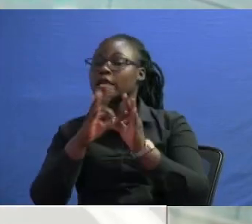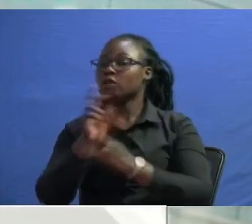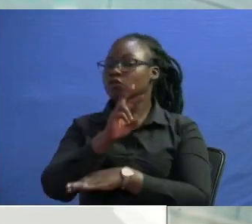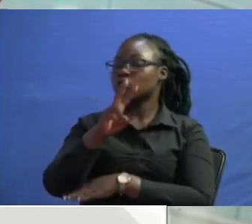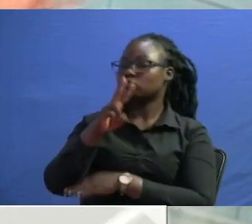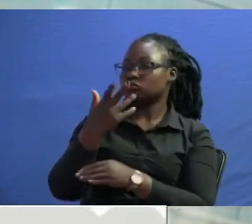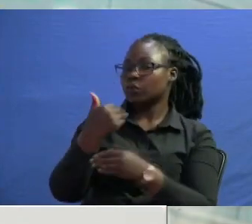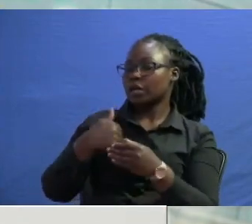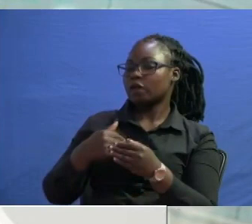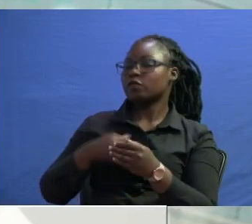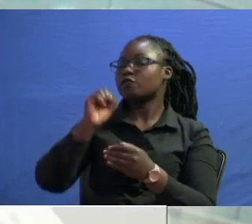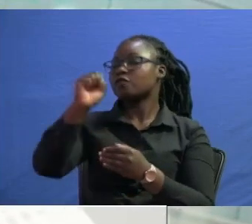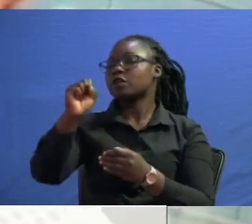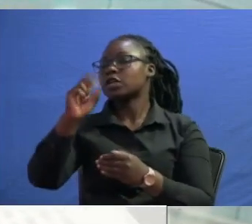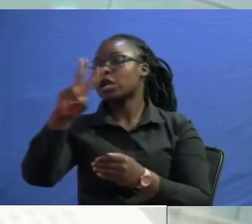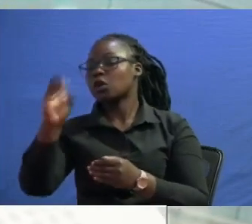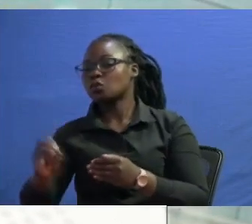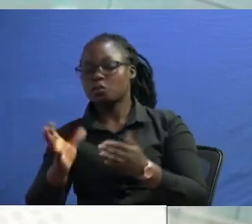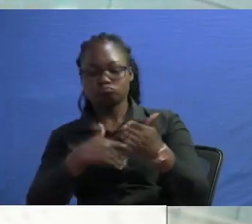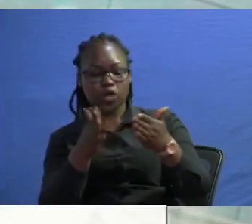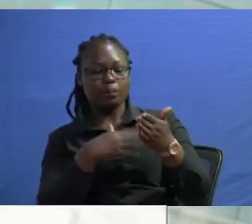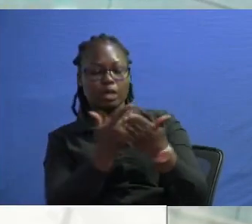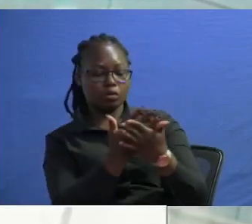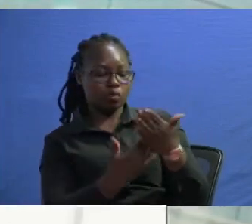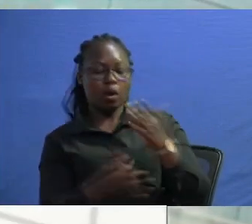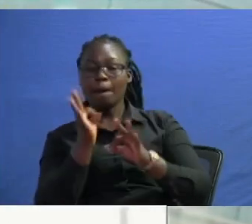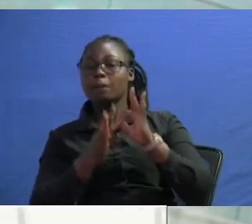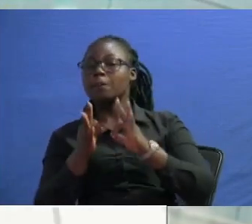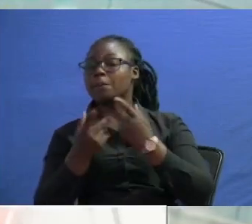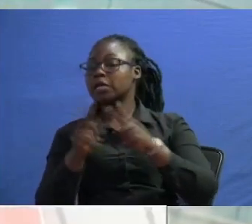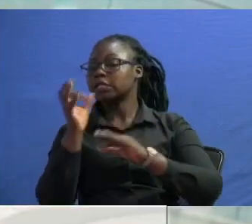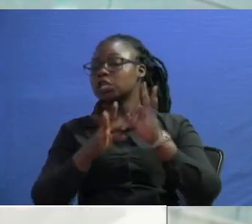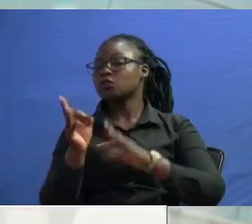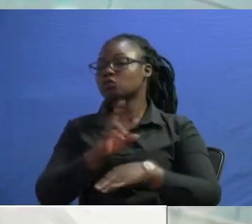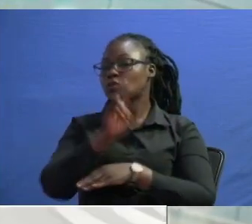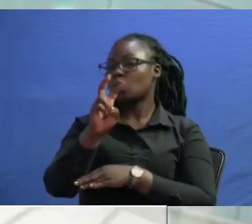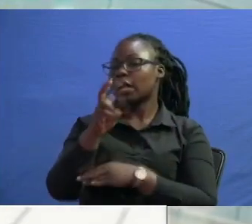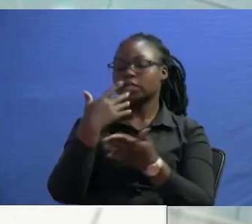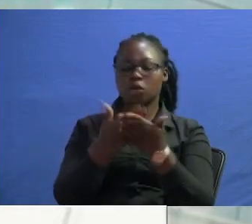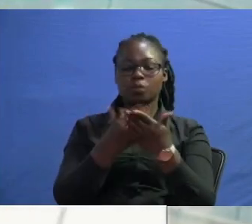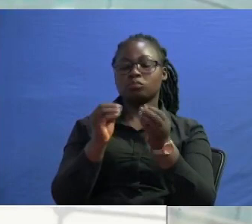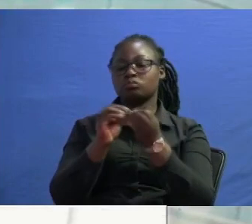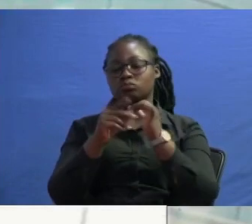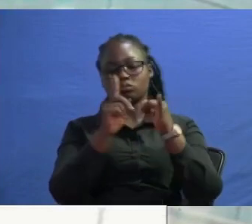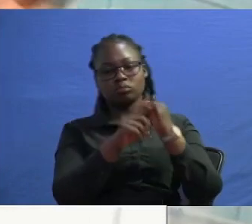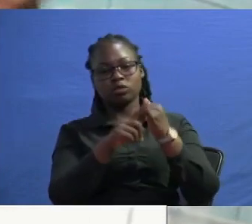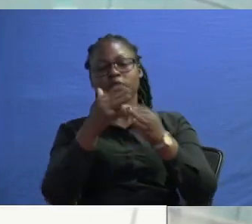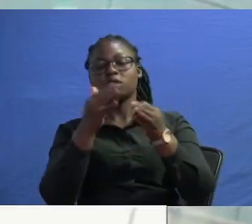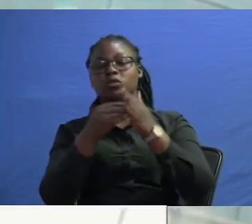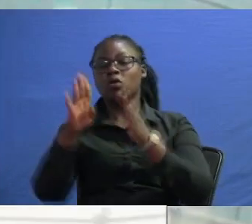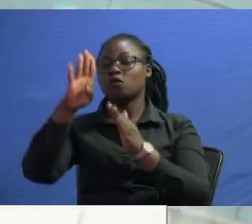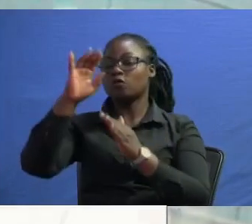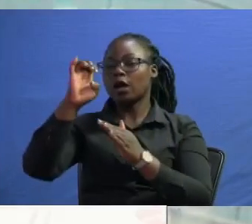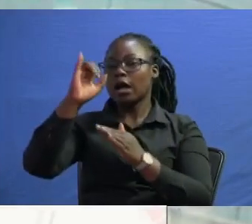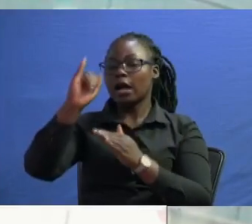520 page document but if you look at even the shadows uh there are many but if you look at recommendations number one restructuring of ibc number